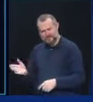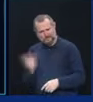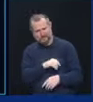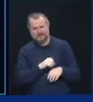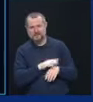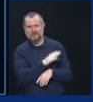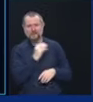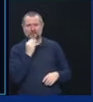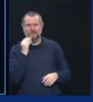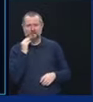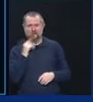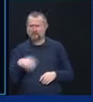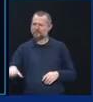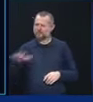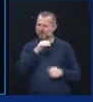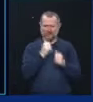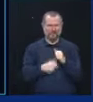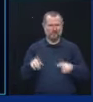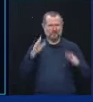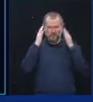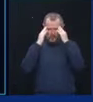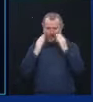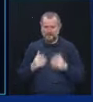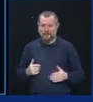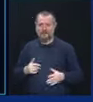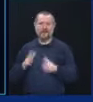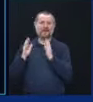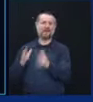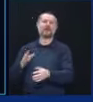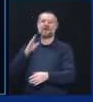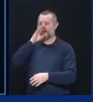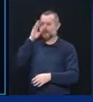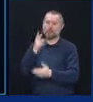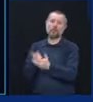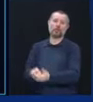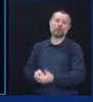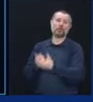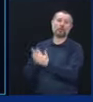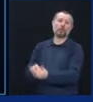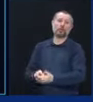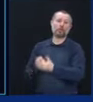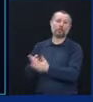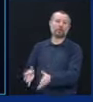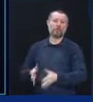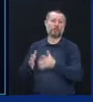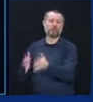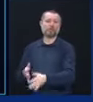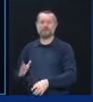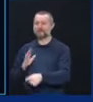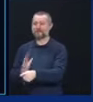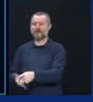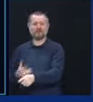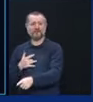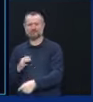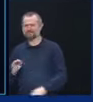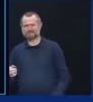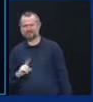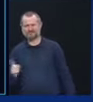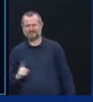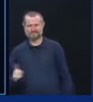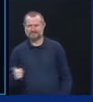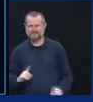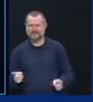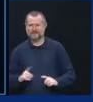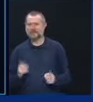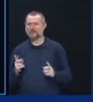knows that you would not want your relative, you would not want them staying in a hospital if they were ready to go home. I don't know how many times people said to me when I